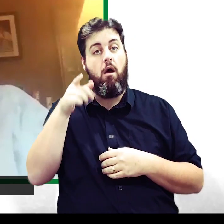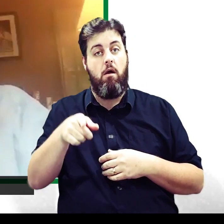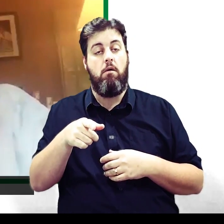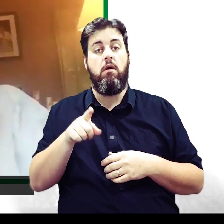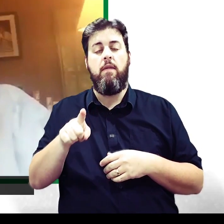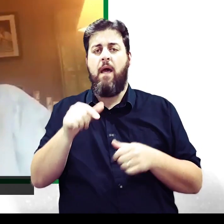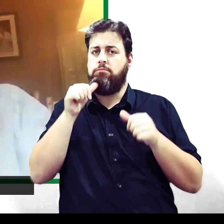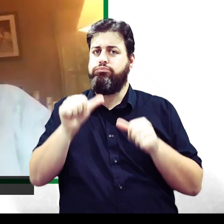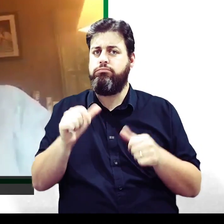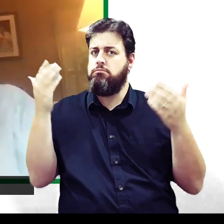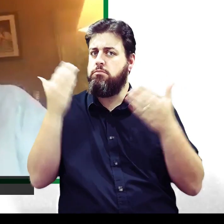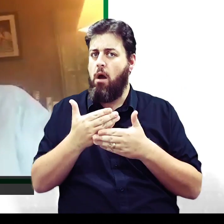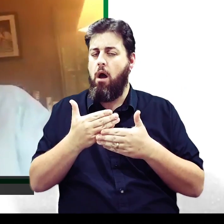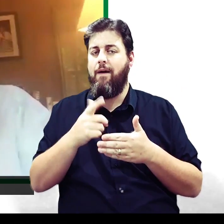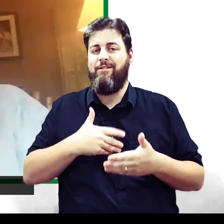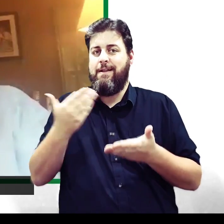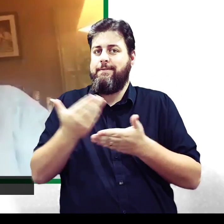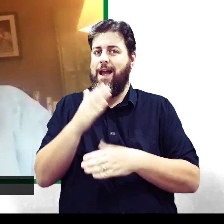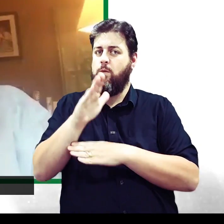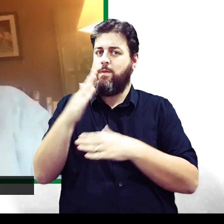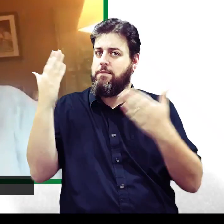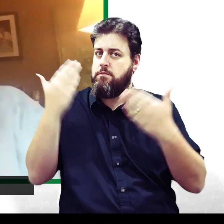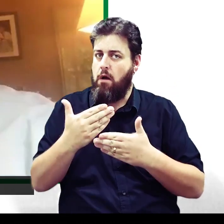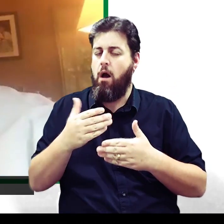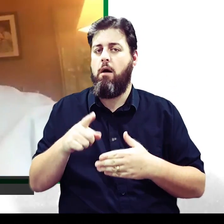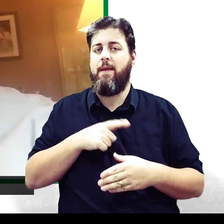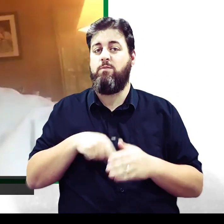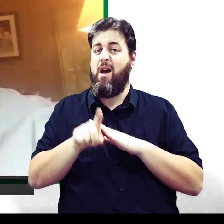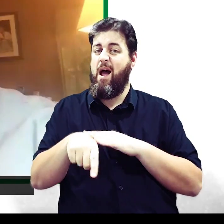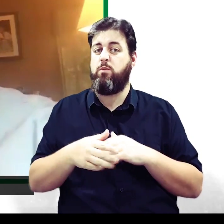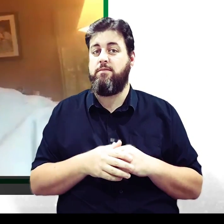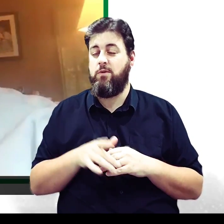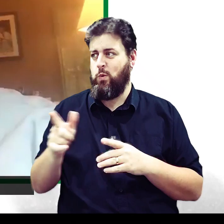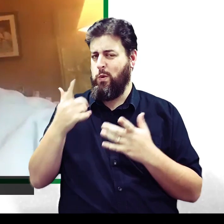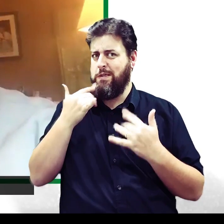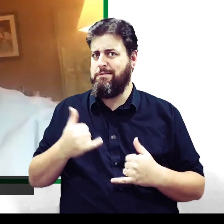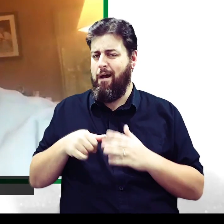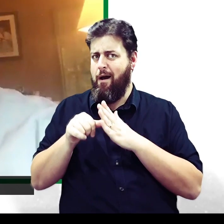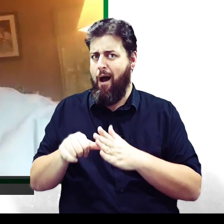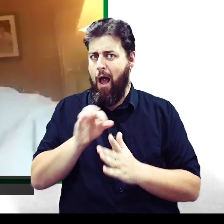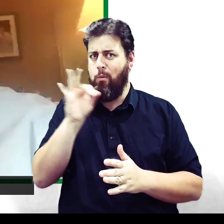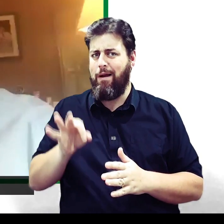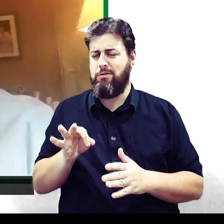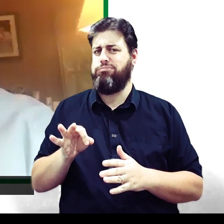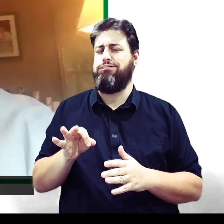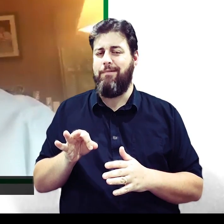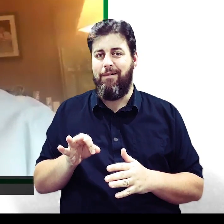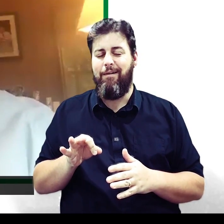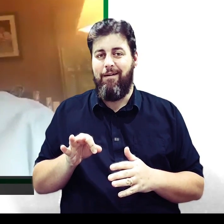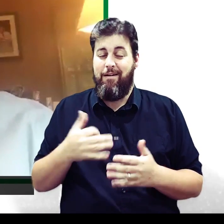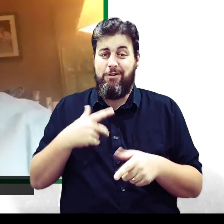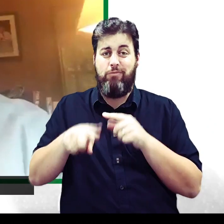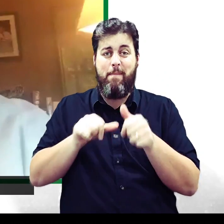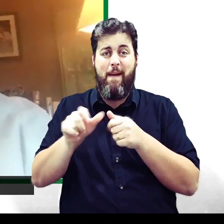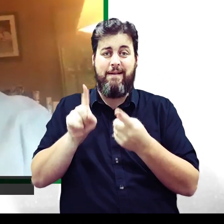at night. They're nocturnal animals. They like the dark. That's when they feel safest. You've tested my knowledge of zoology, unmercifully really,